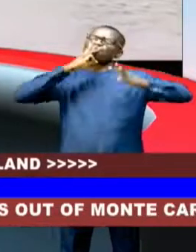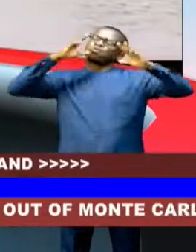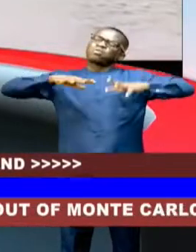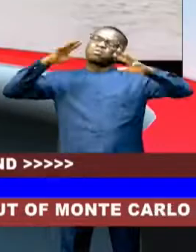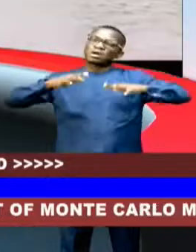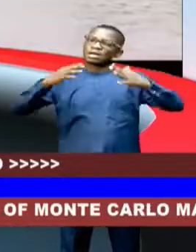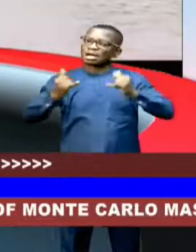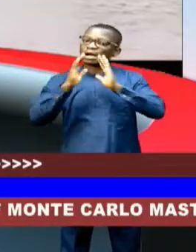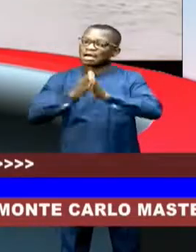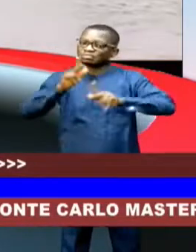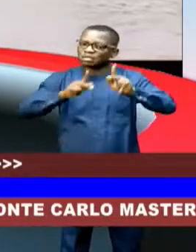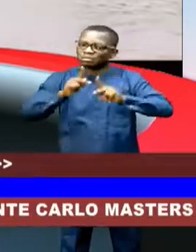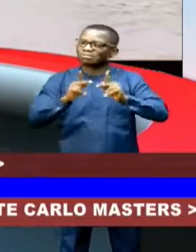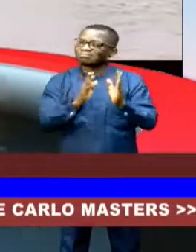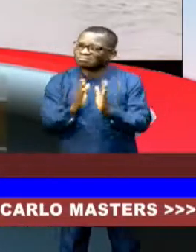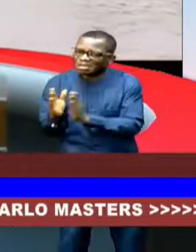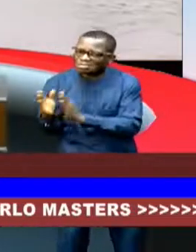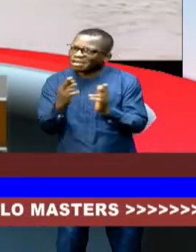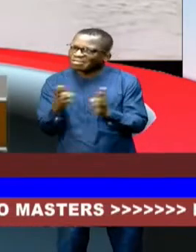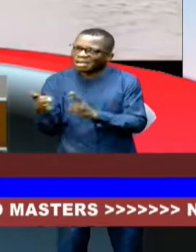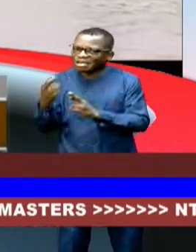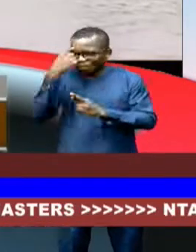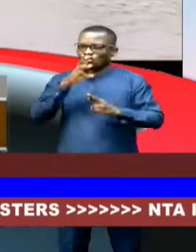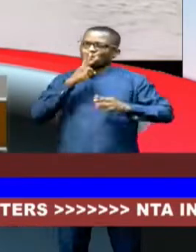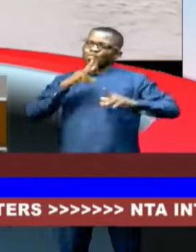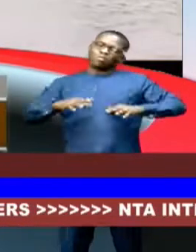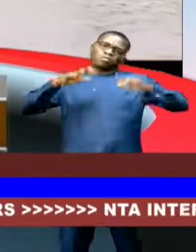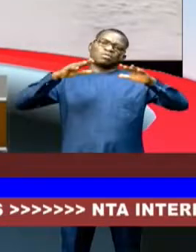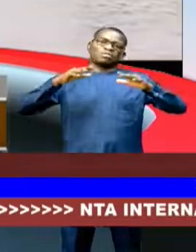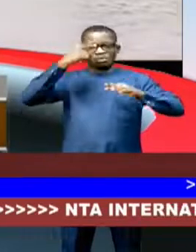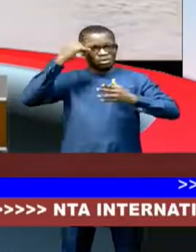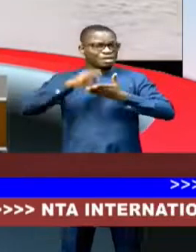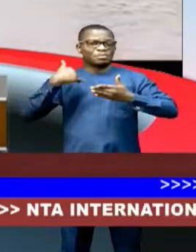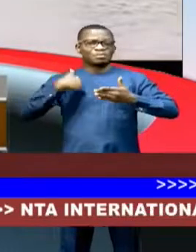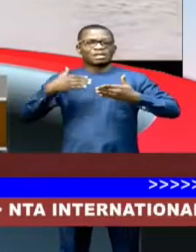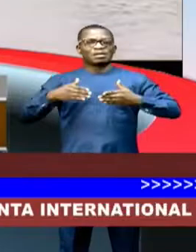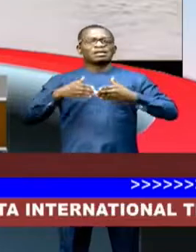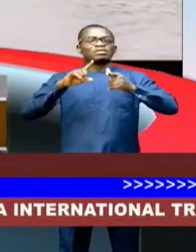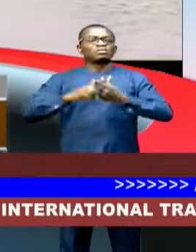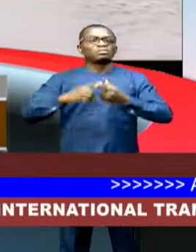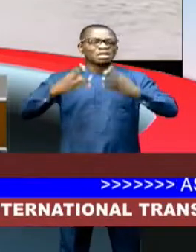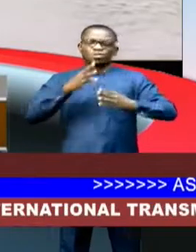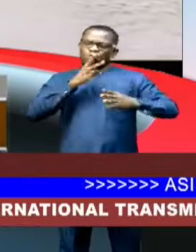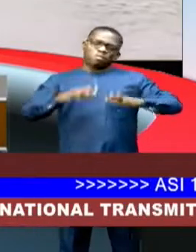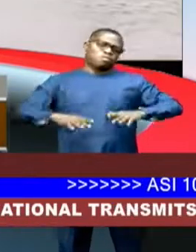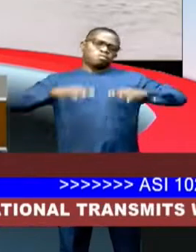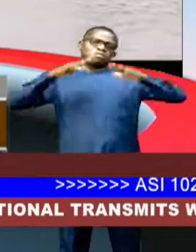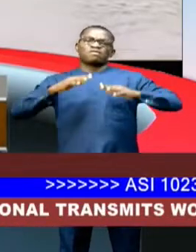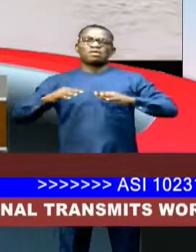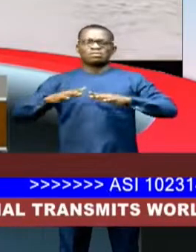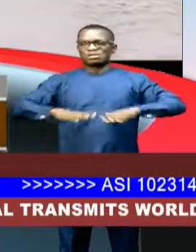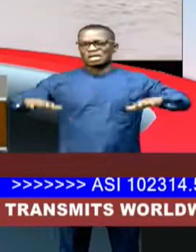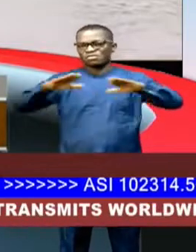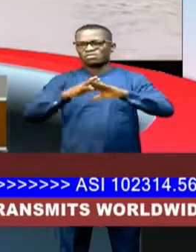people to prepare for floods. Heavy rains have led to flooding in several parts of the country, causing destruction to